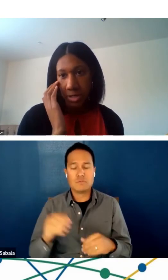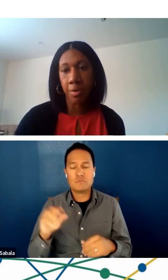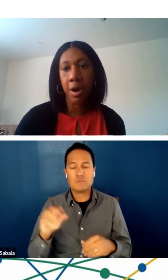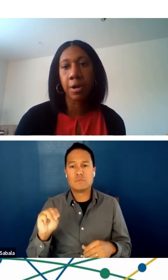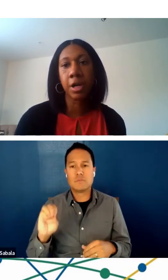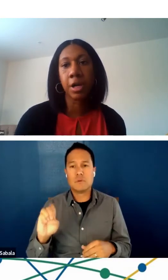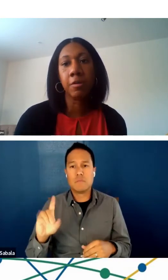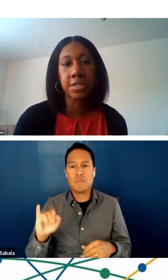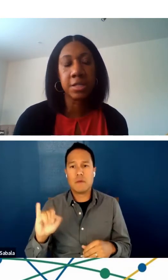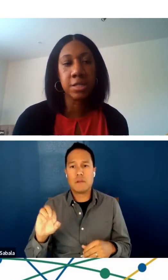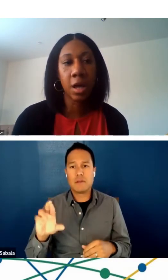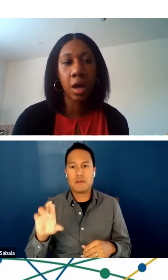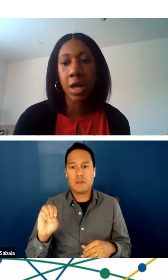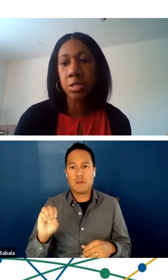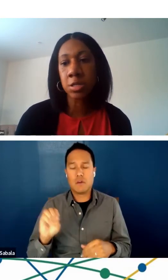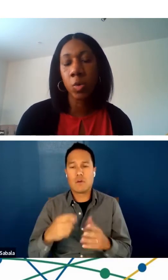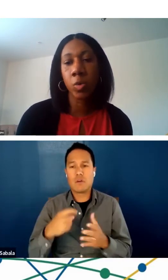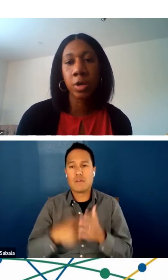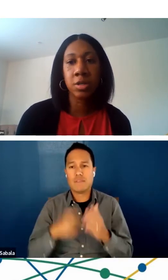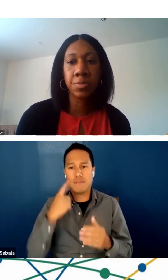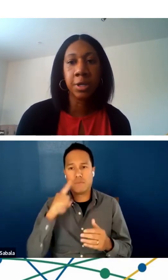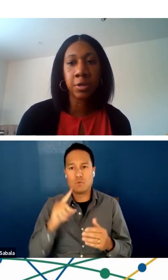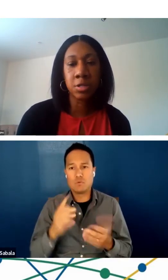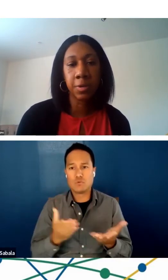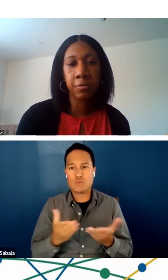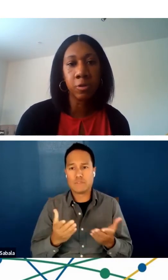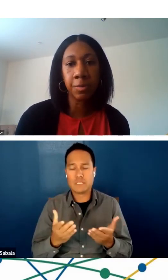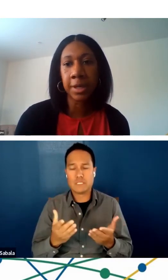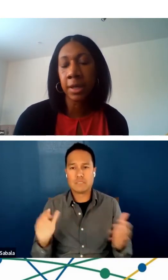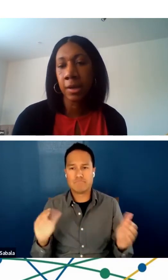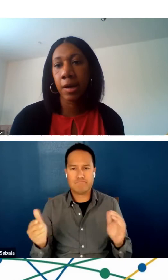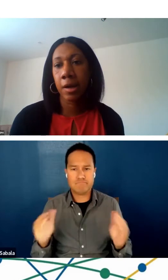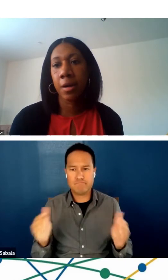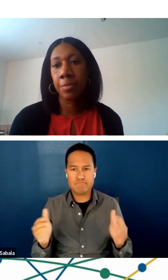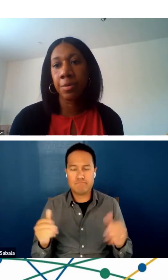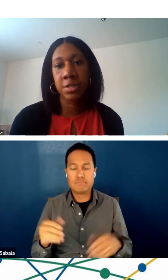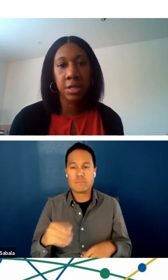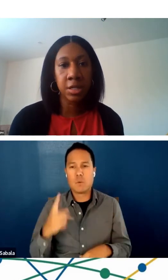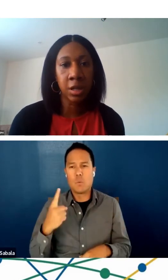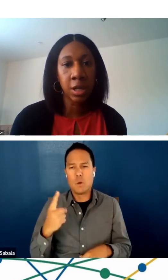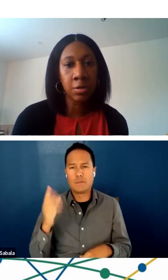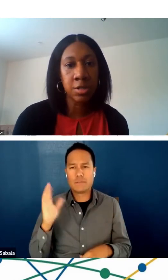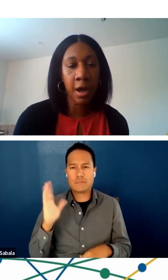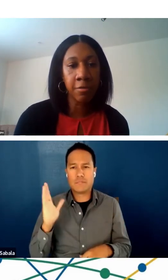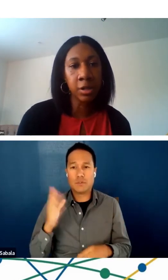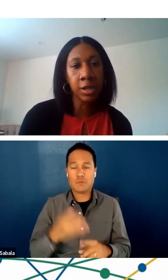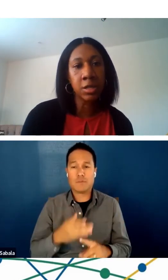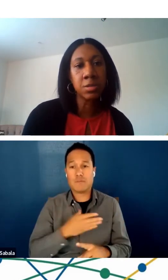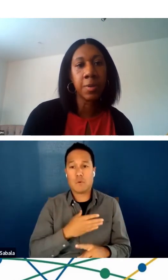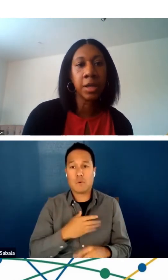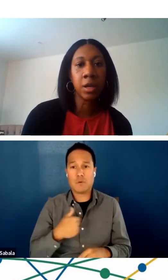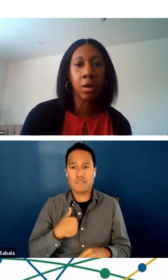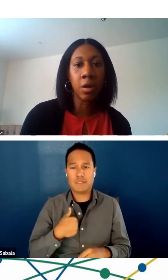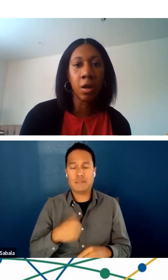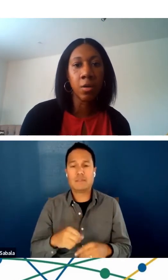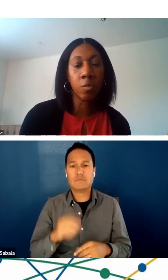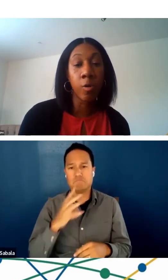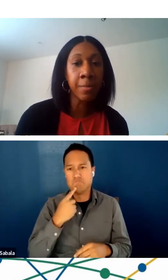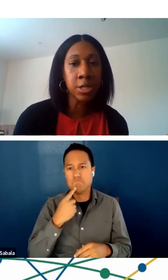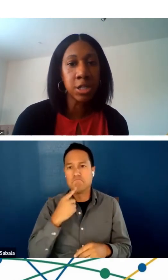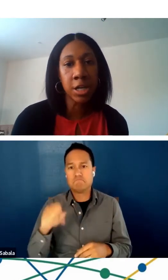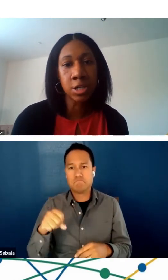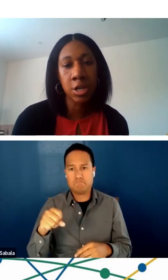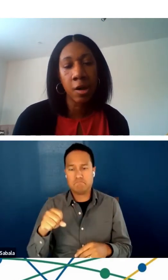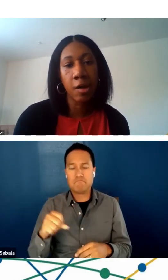for service and primary care visits. As one of the speakers before me presented that there's definitely a spike in a